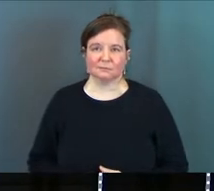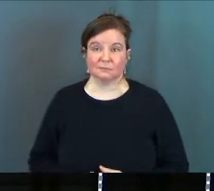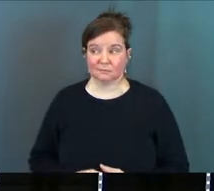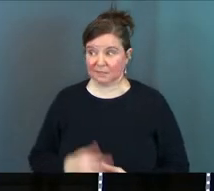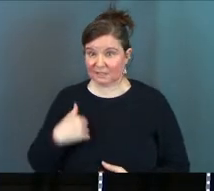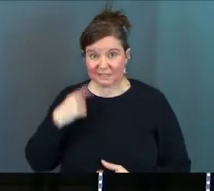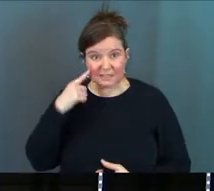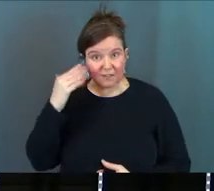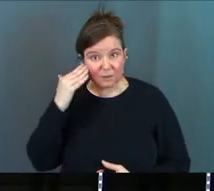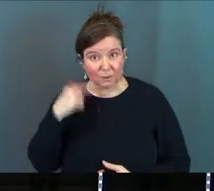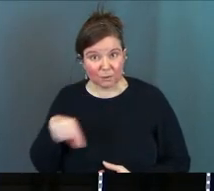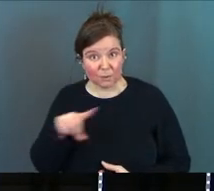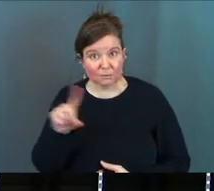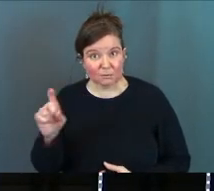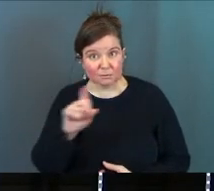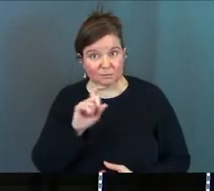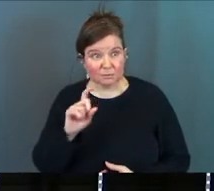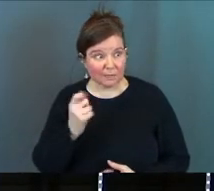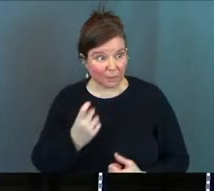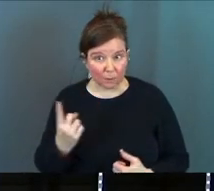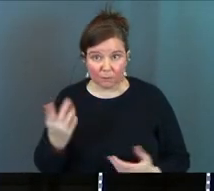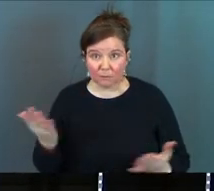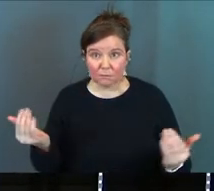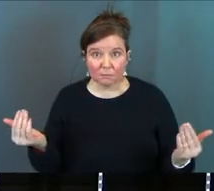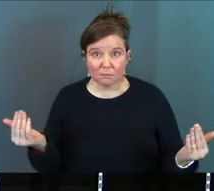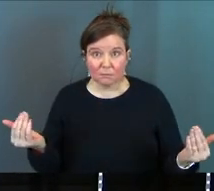any of this sound familiar at all anybody